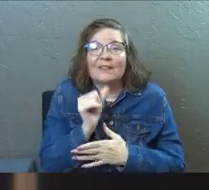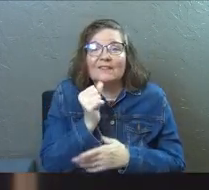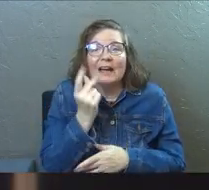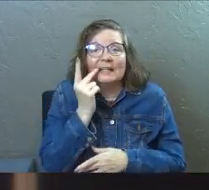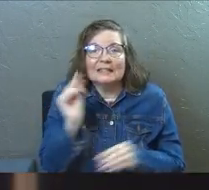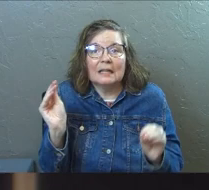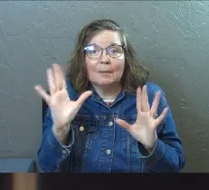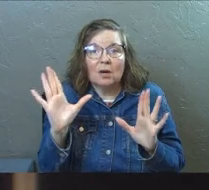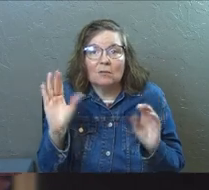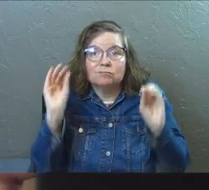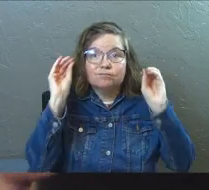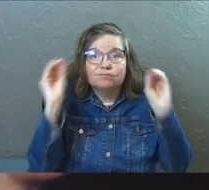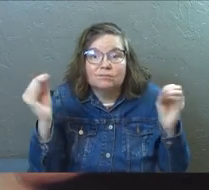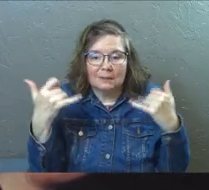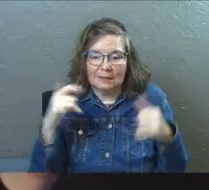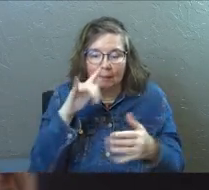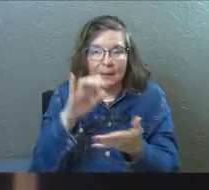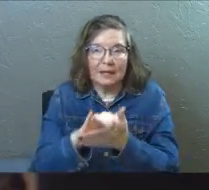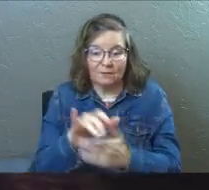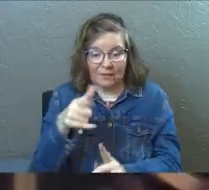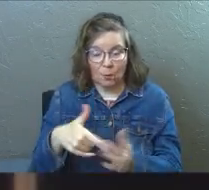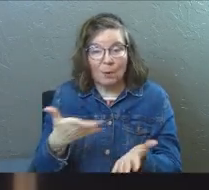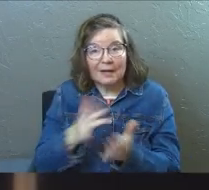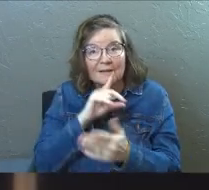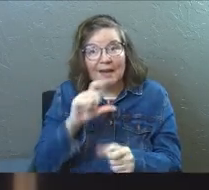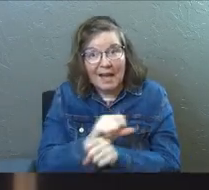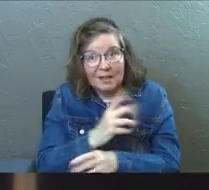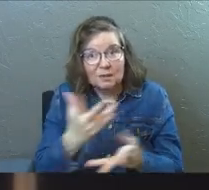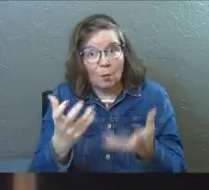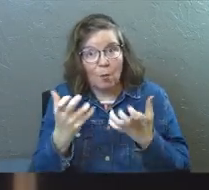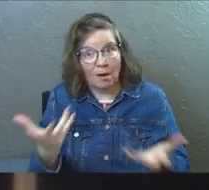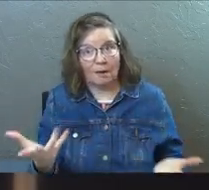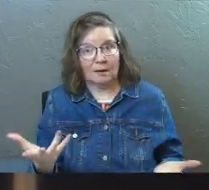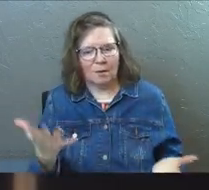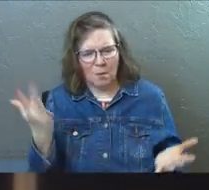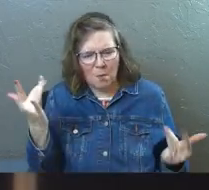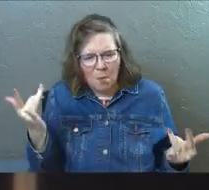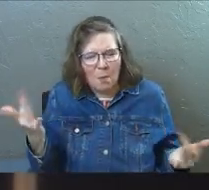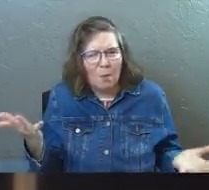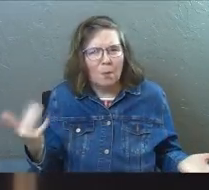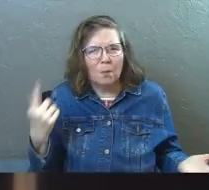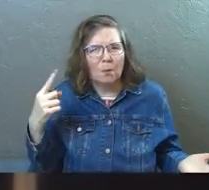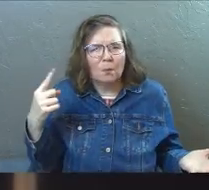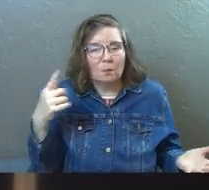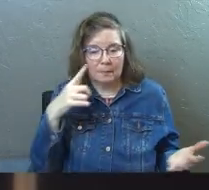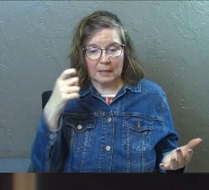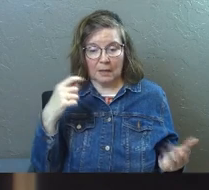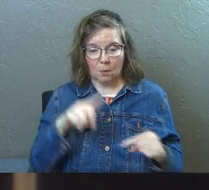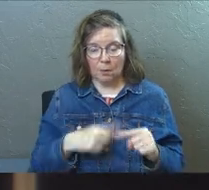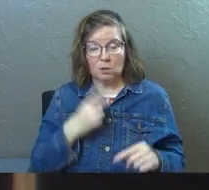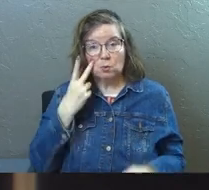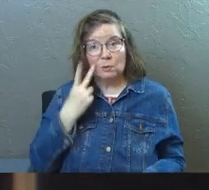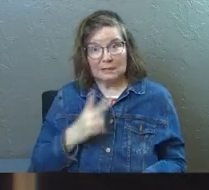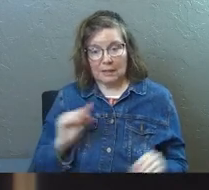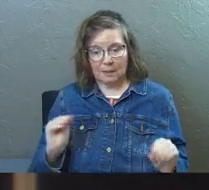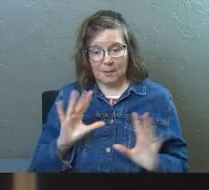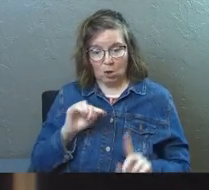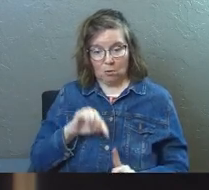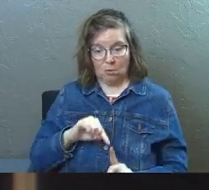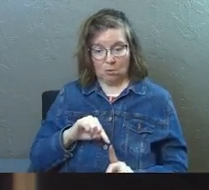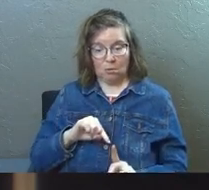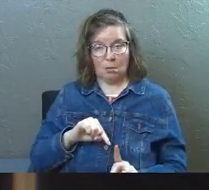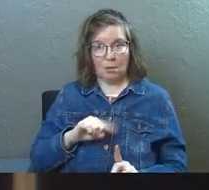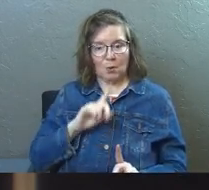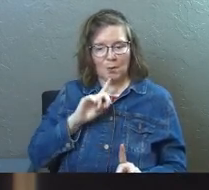they've never seen a miracle. That's what he actually wanted. Why? Because when you see the miracle,